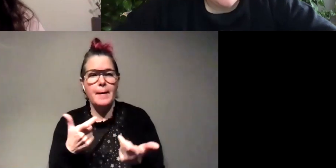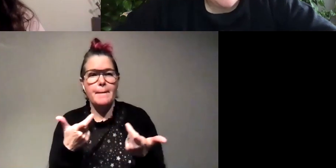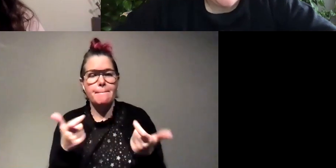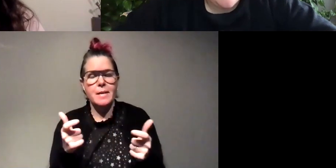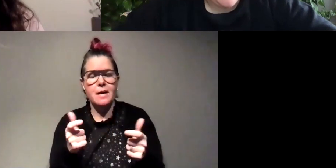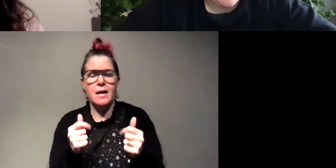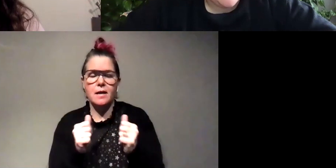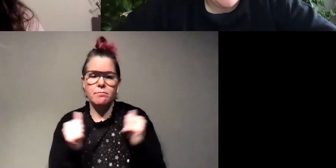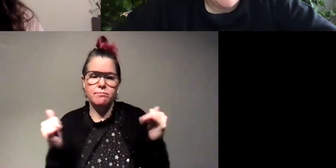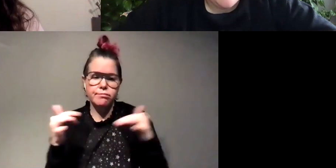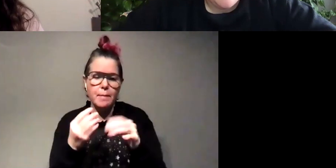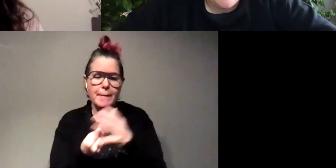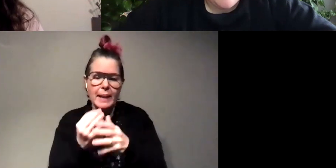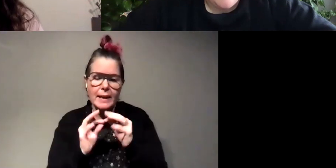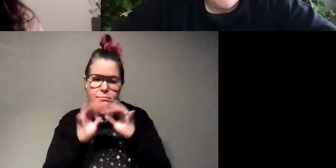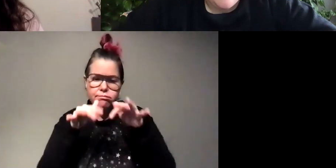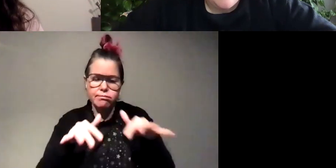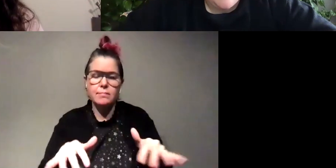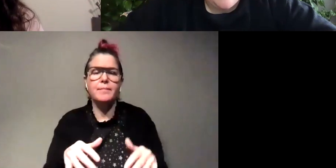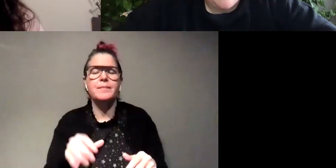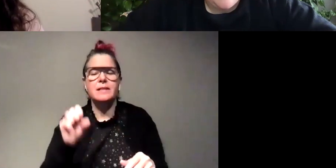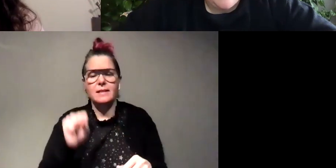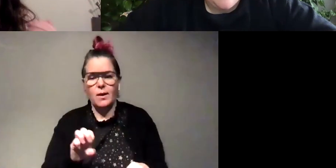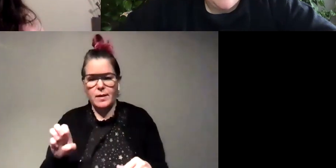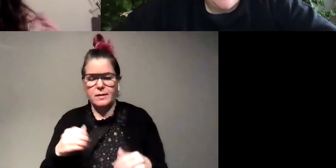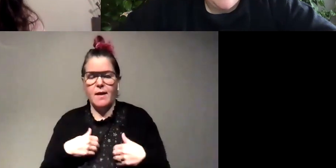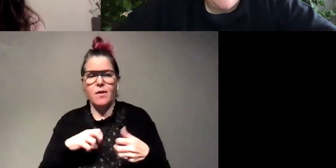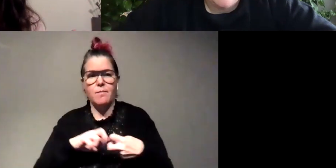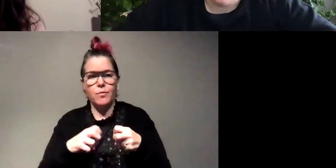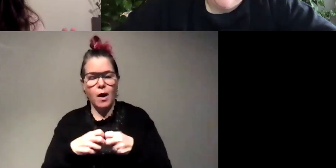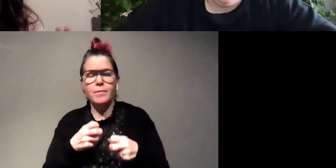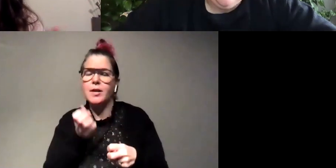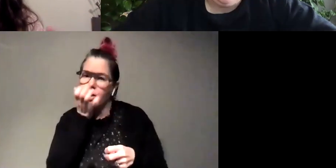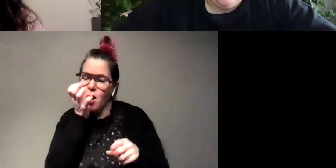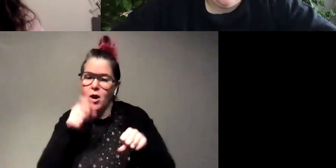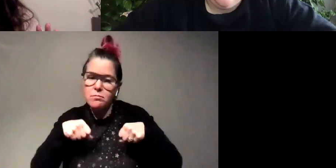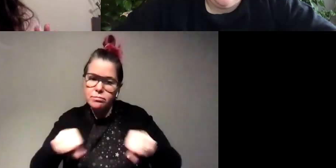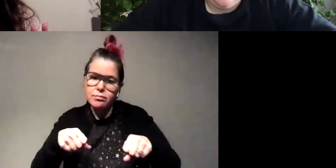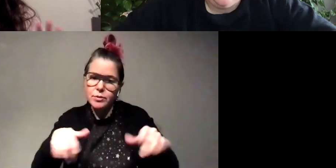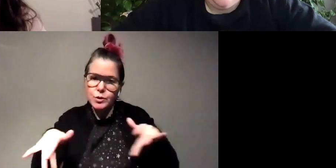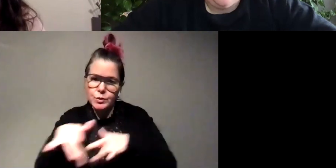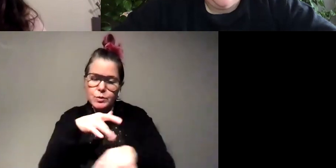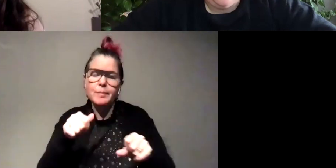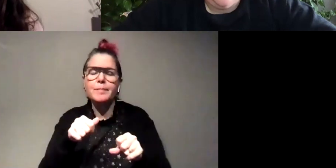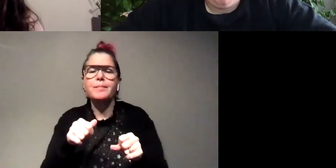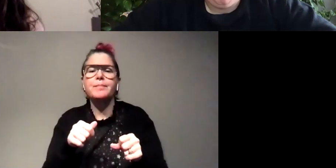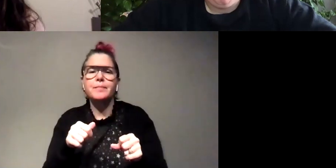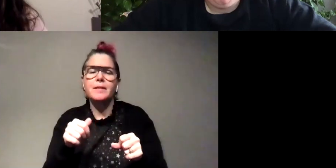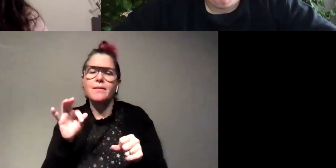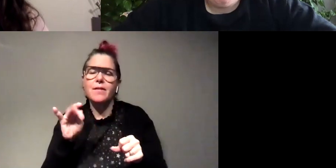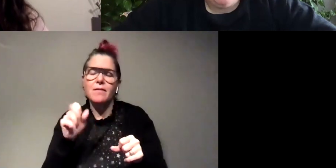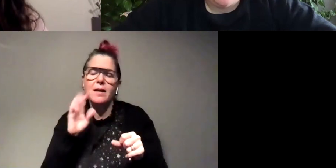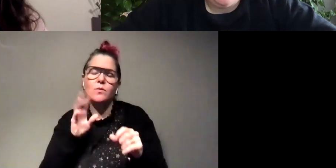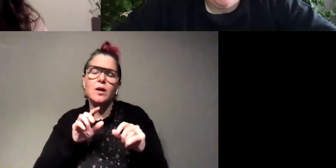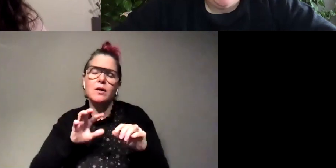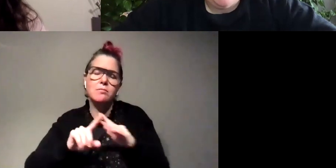areas here at least in the southeast we have a problem with people mowing their lawns too much and then that usually runs all the fireflies out